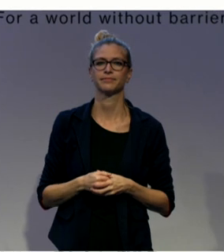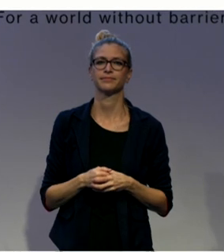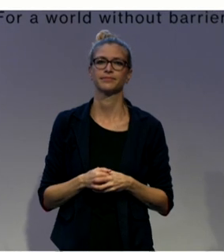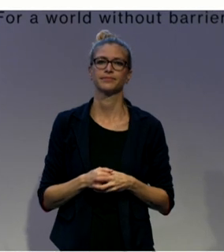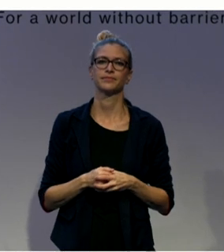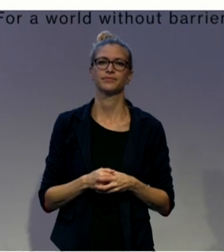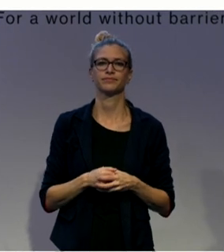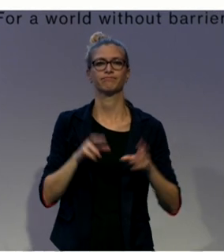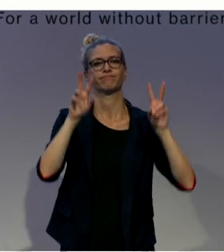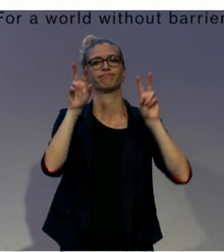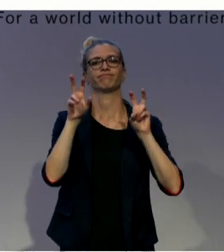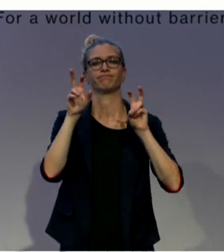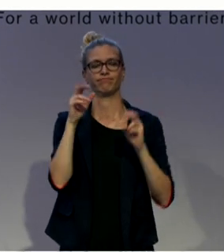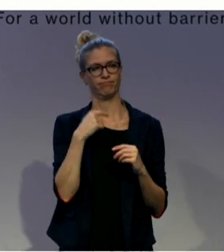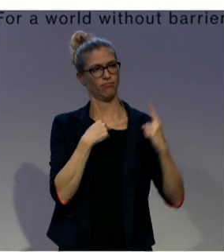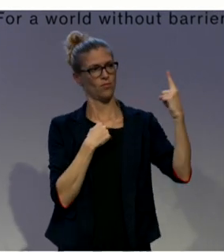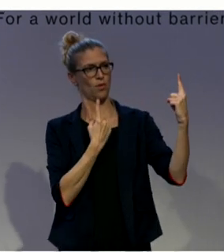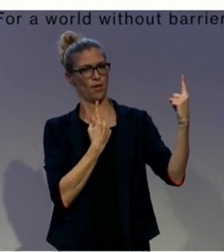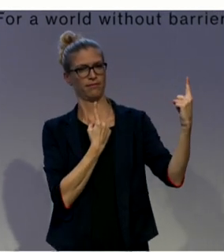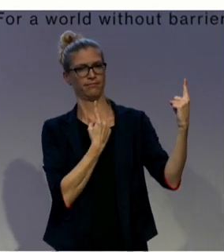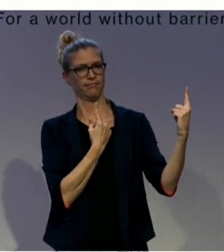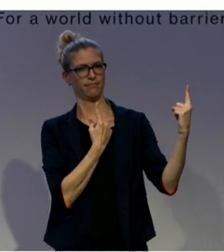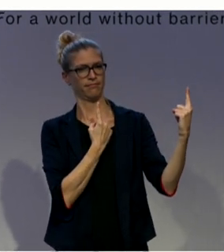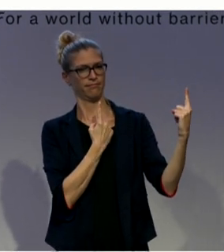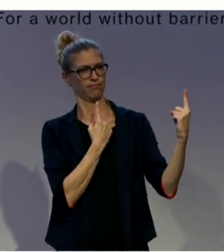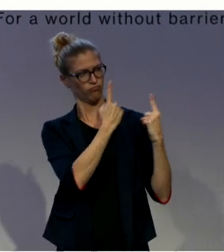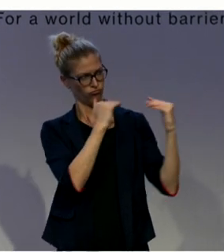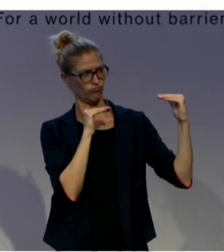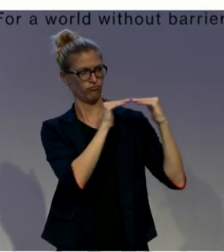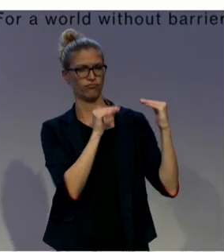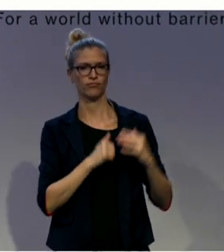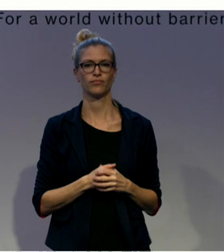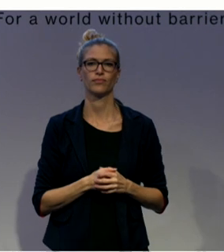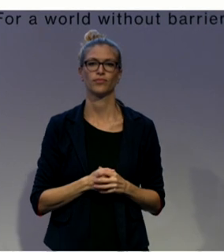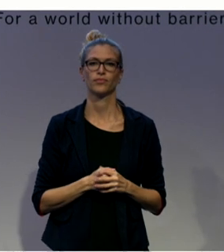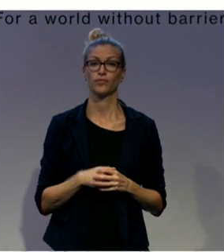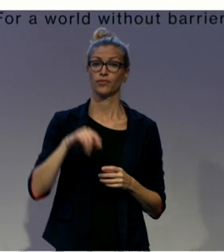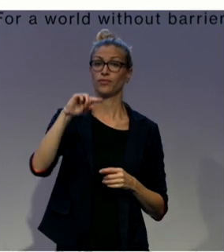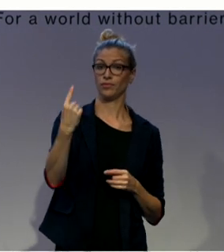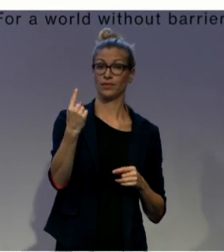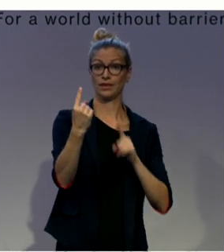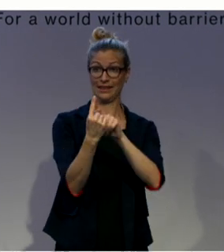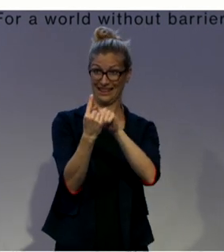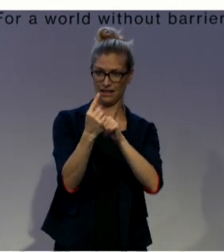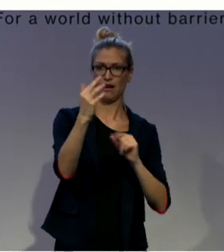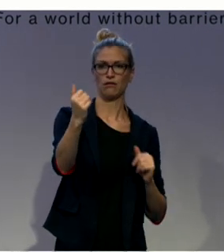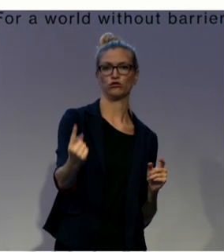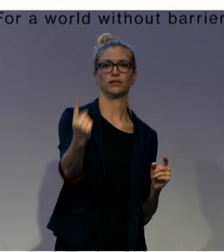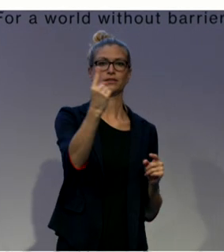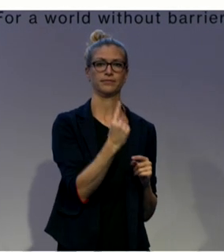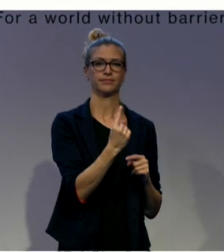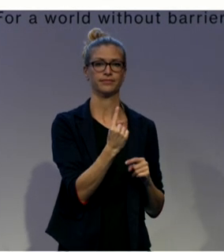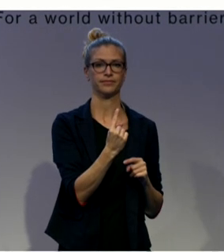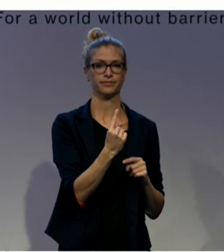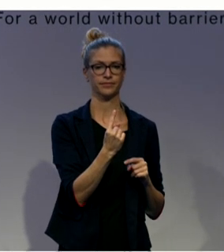virtual situation. For example, one of our agents is always called by the local public hospital